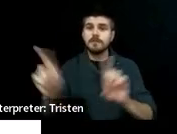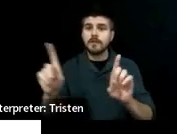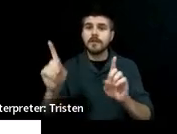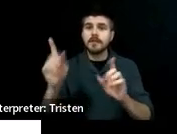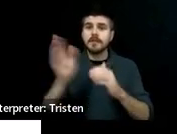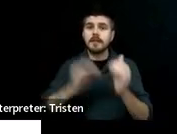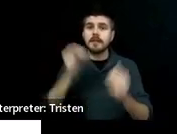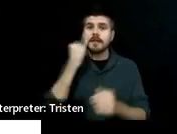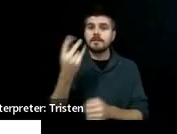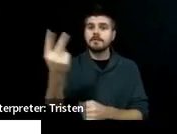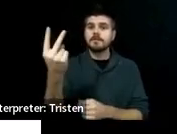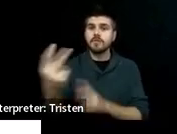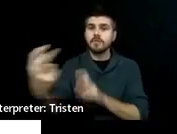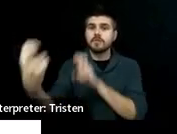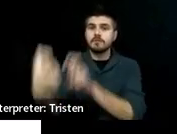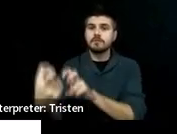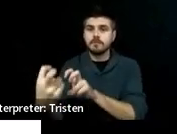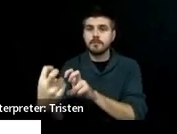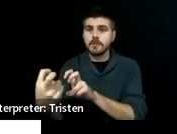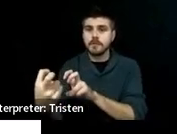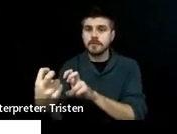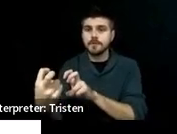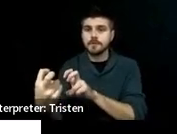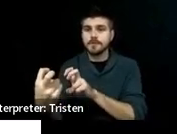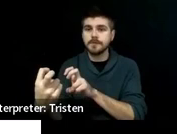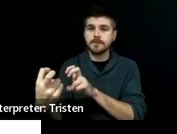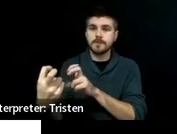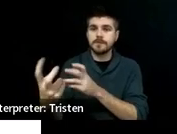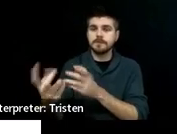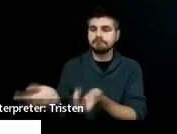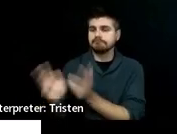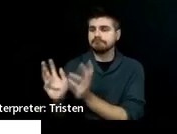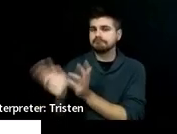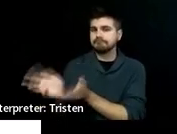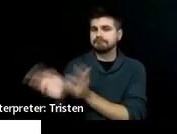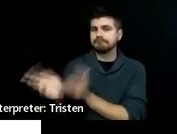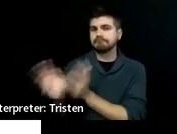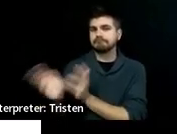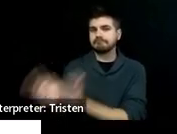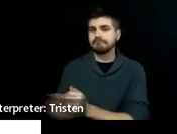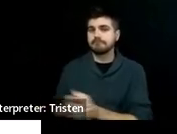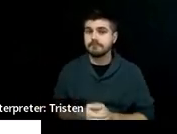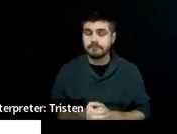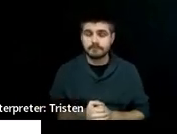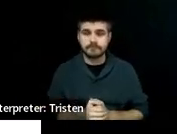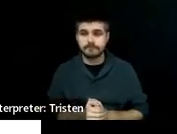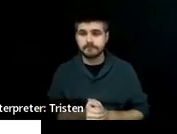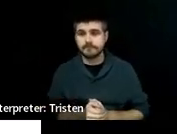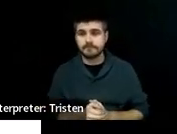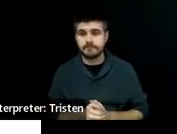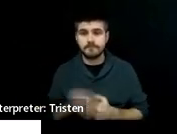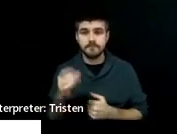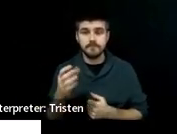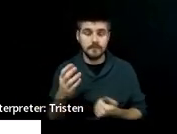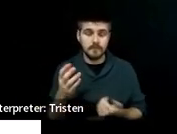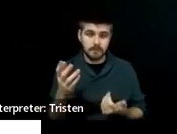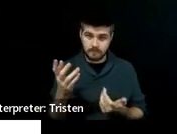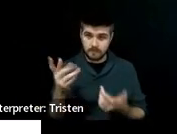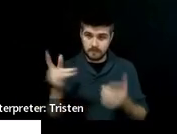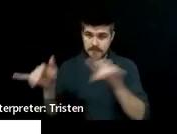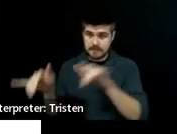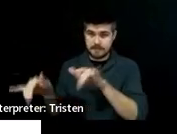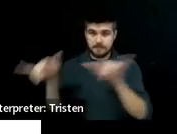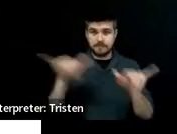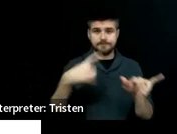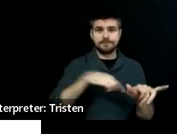colleagues were sitting on, you know, a bench outside and having a conversation. And so, too, we need to think about the point of view